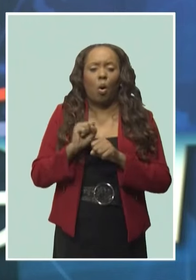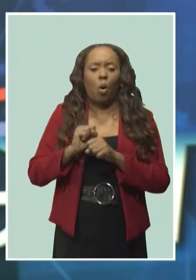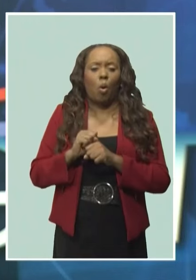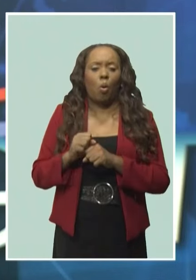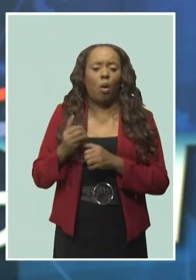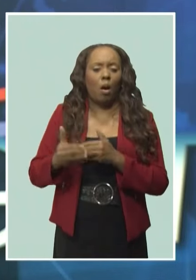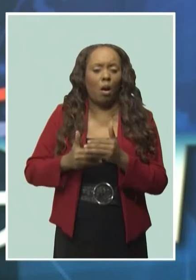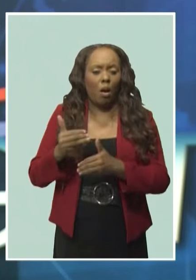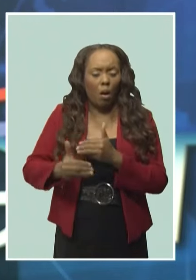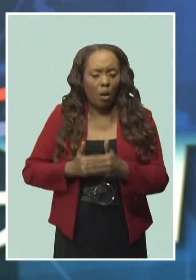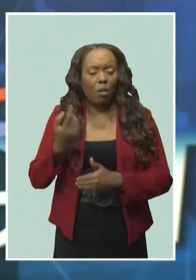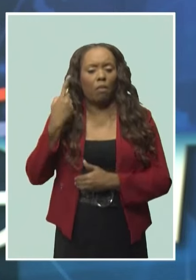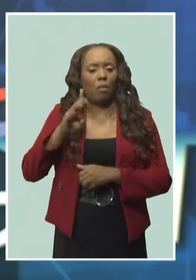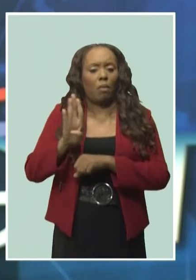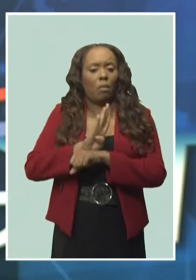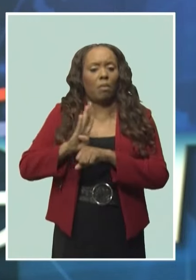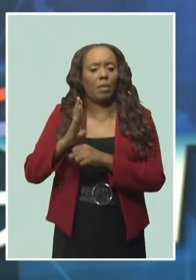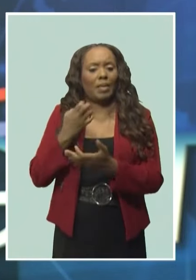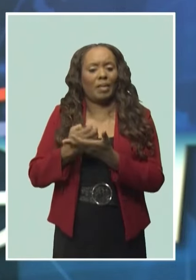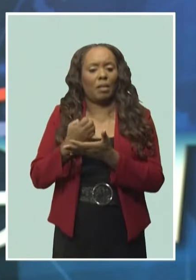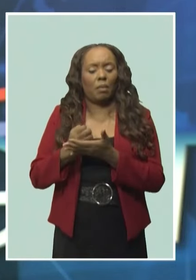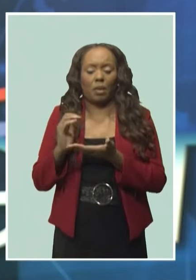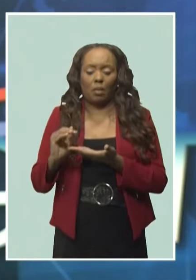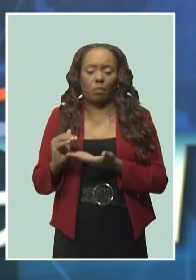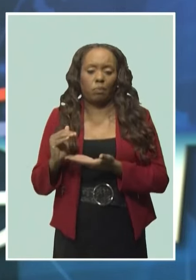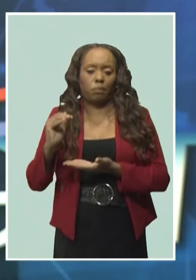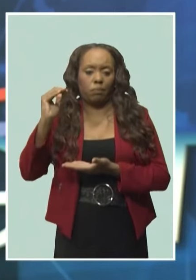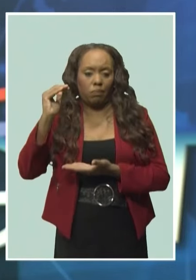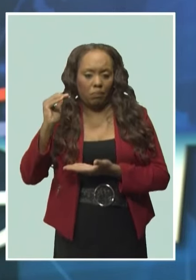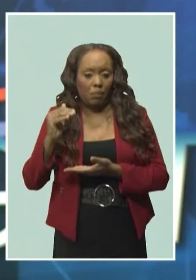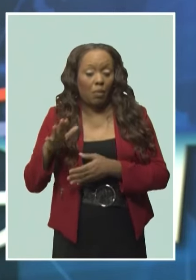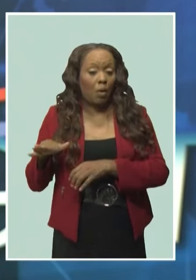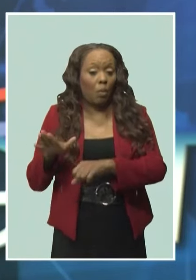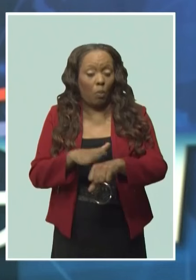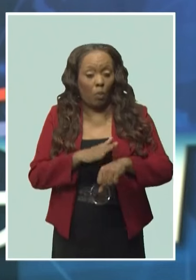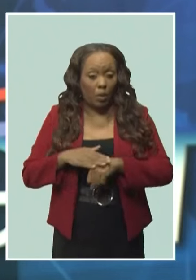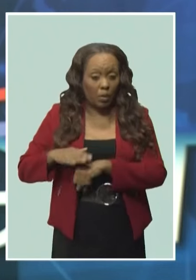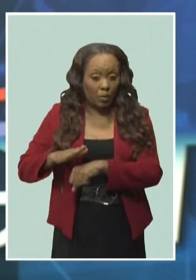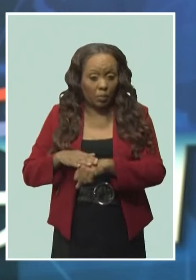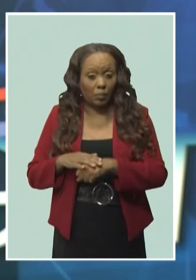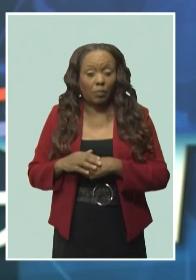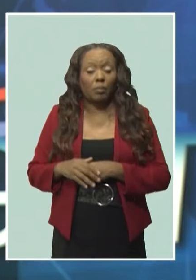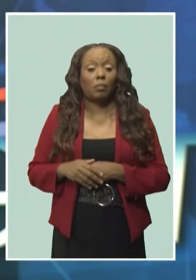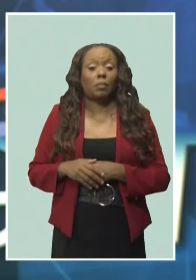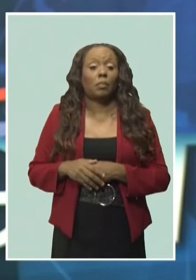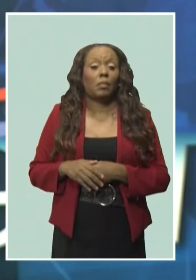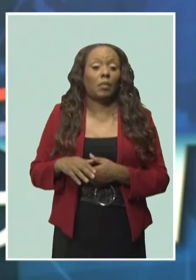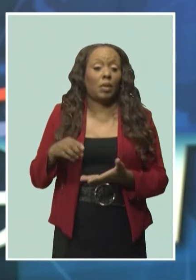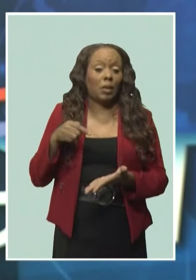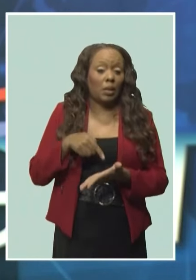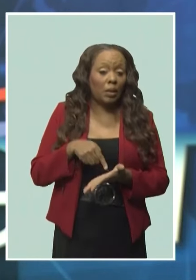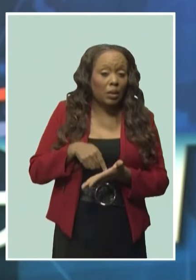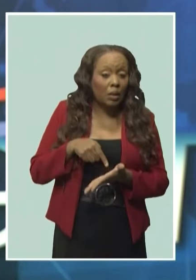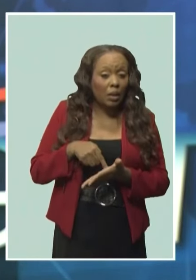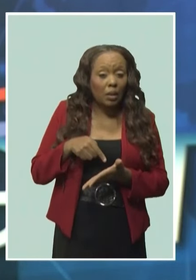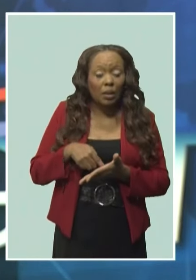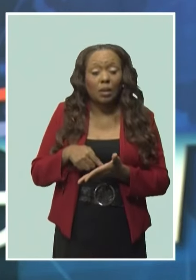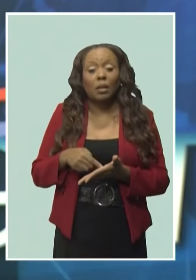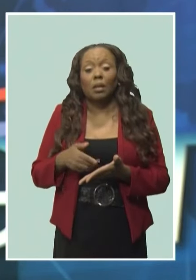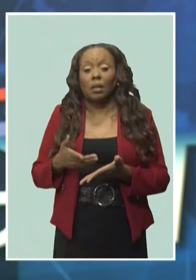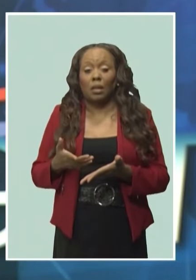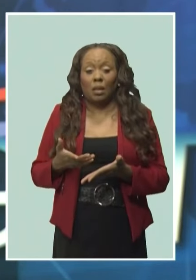continue generating economic growth. Mr. Arender is warning that the country's debt meter is running at an increasing rate